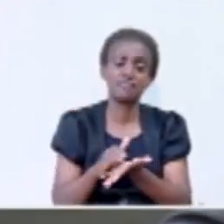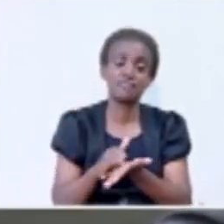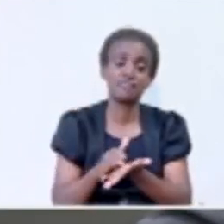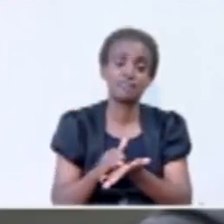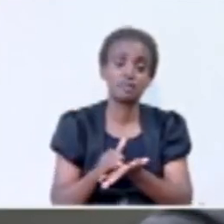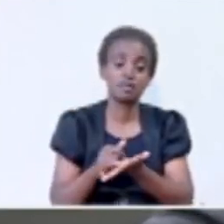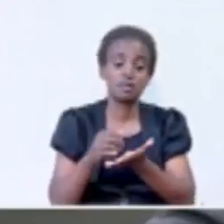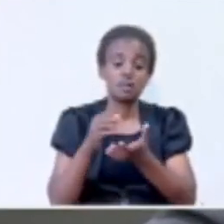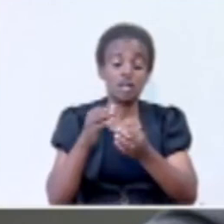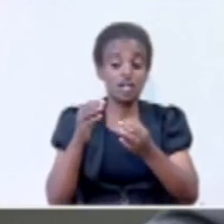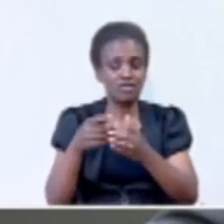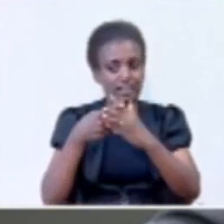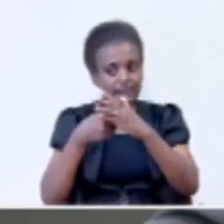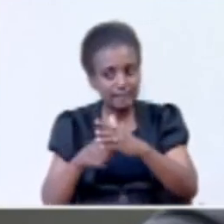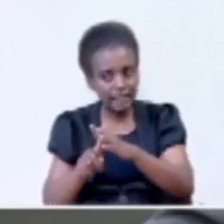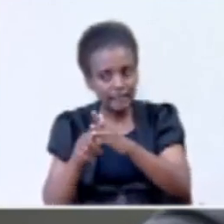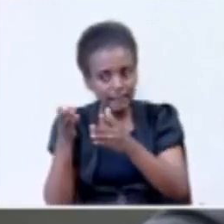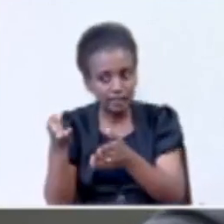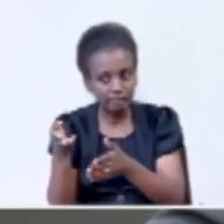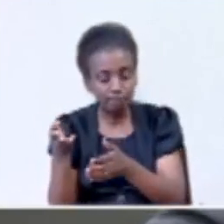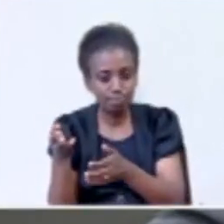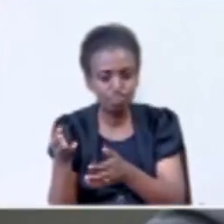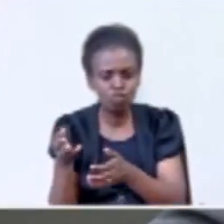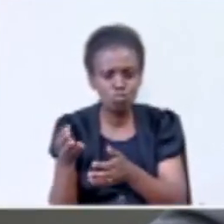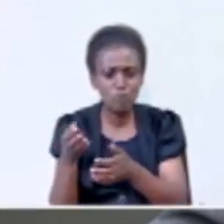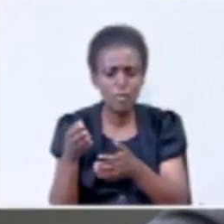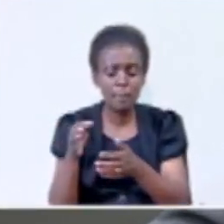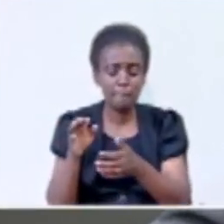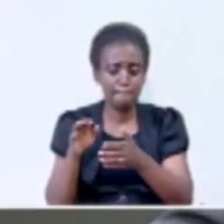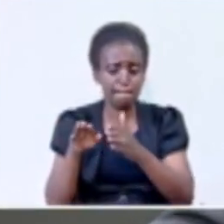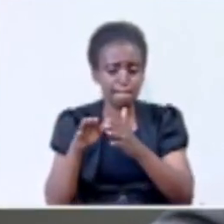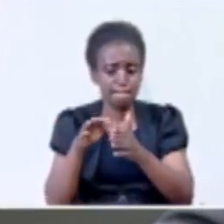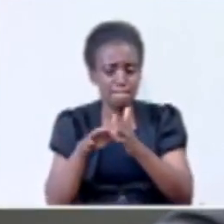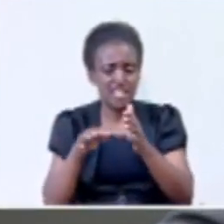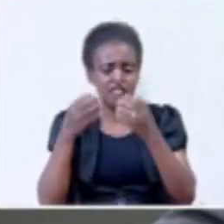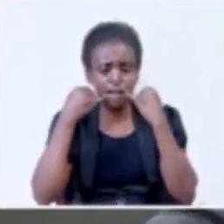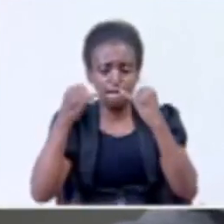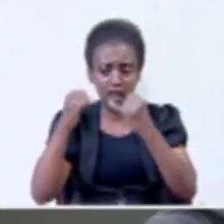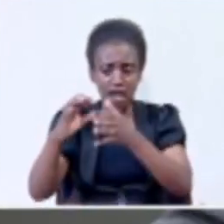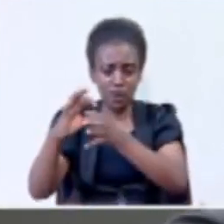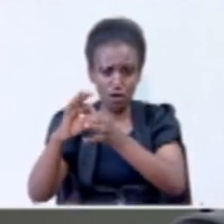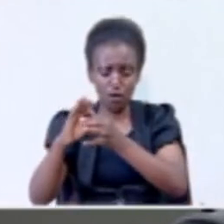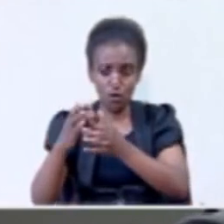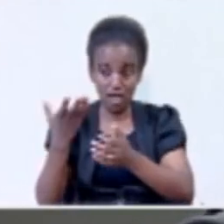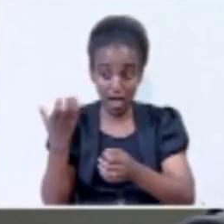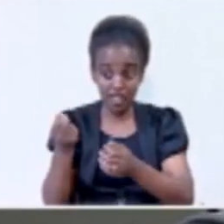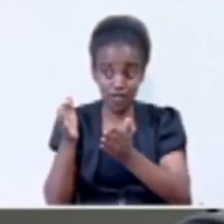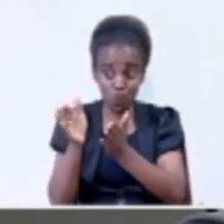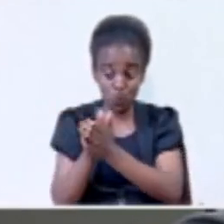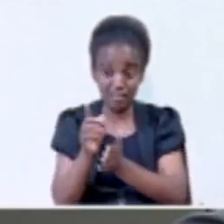When they started operations, and based on this information and collaboration you had with them,